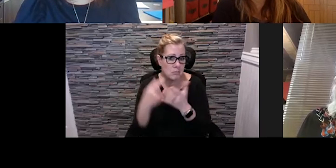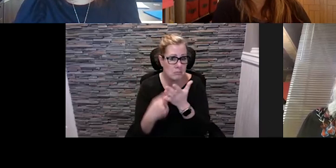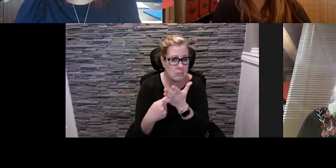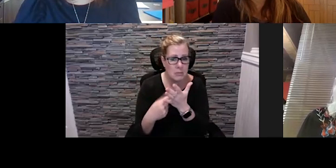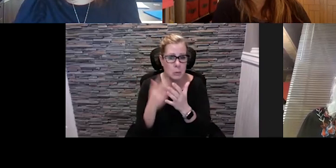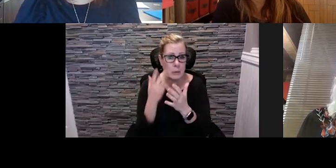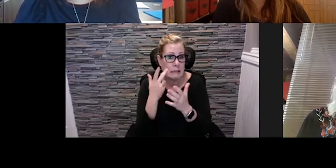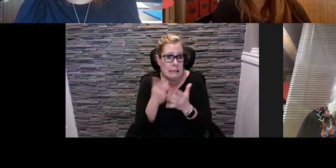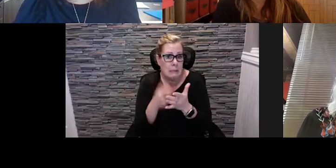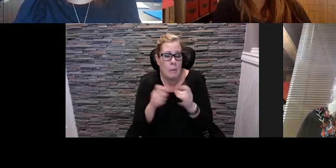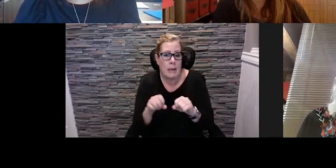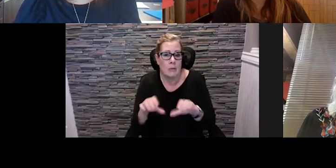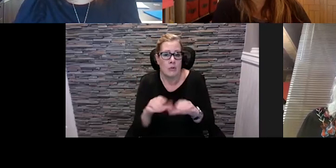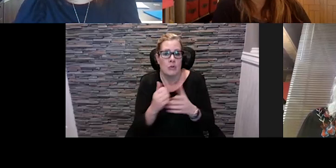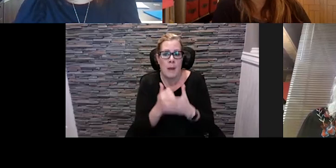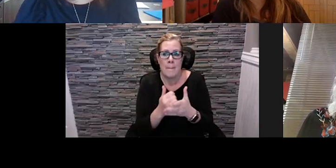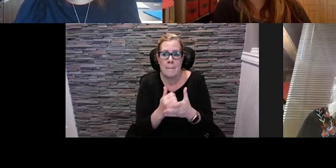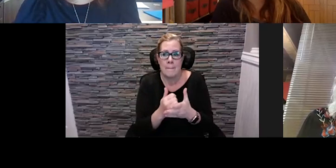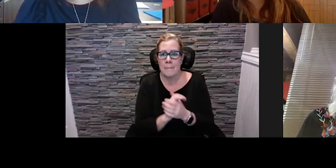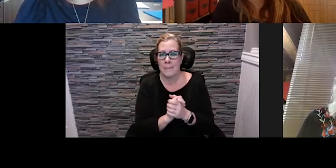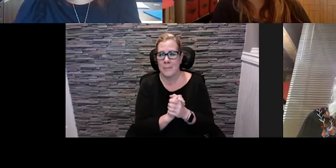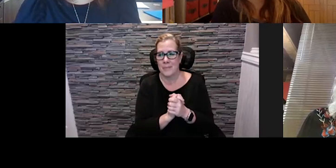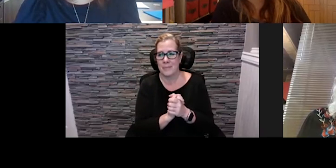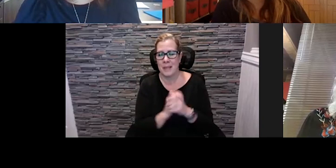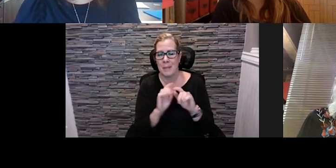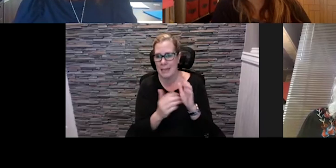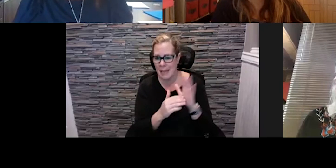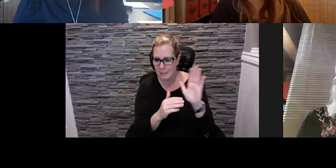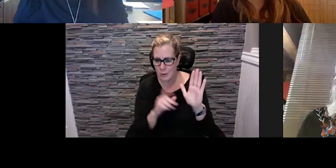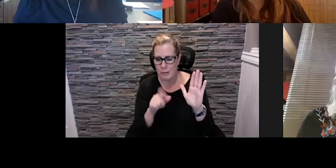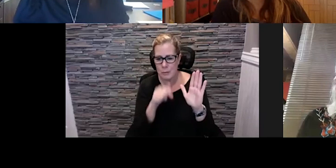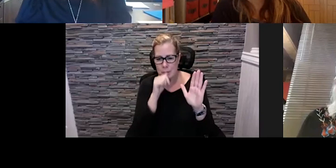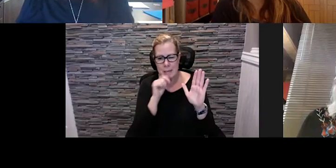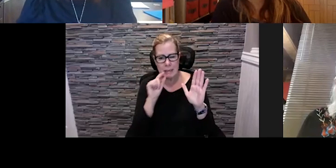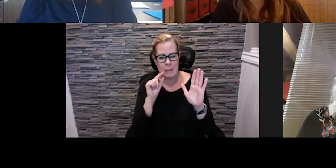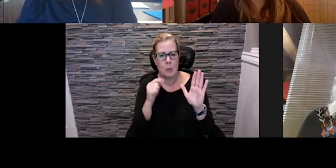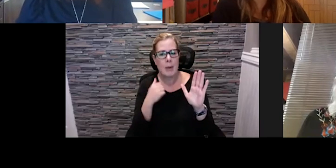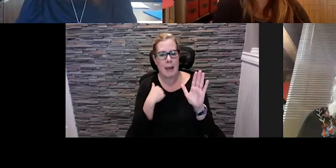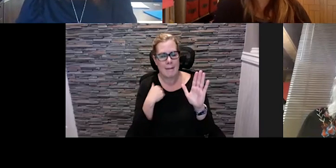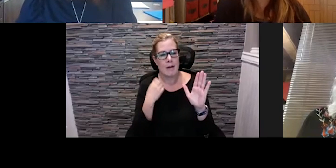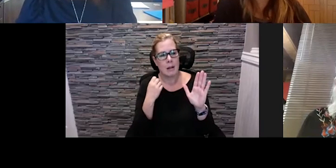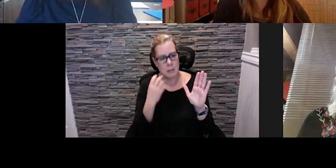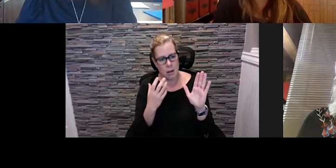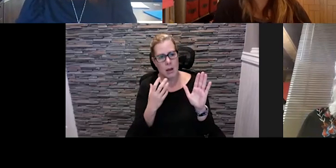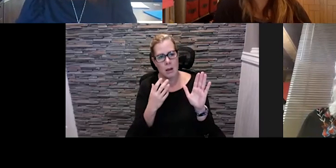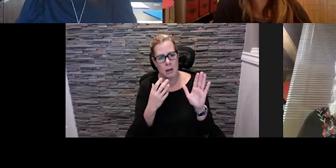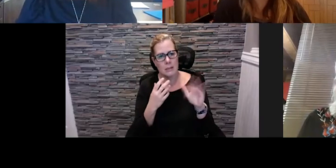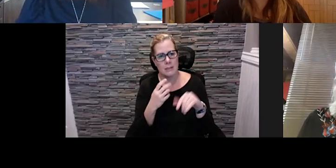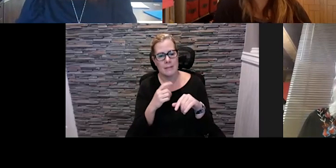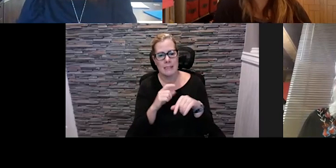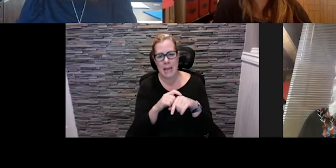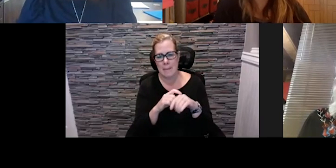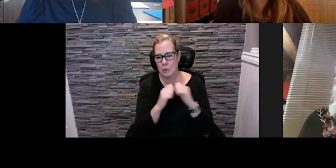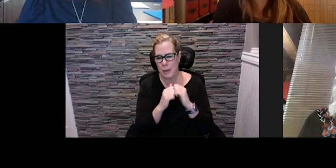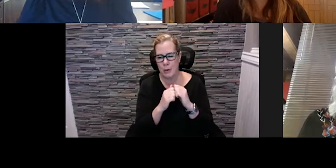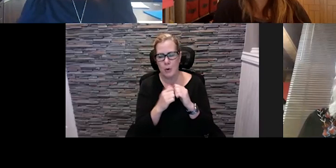move things along again you always have to be a little patient with us at the city we have a long runway we have to walk down but we're willing to walk down there together so